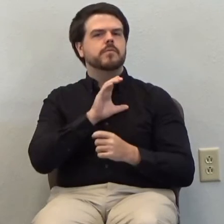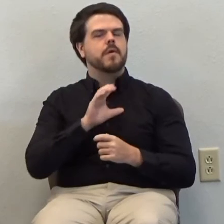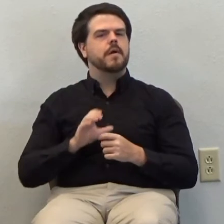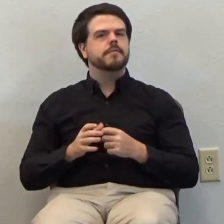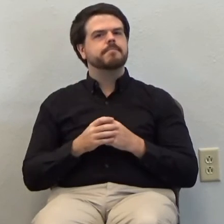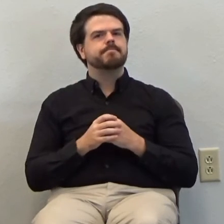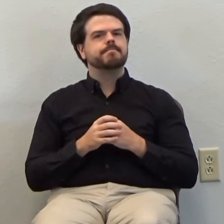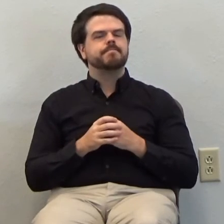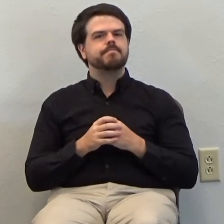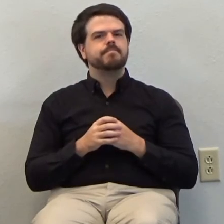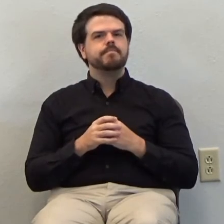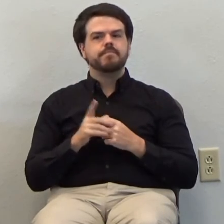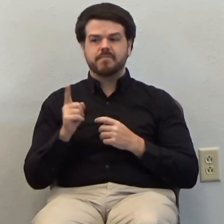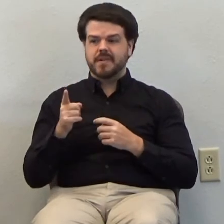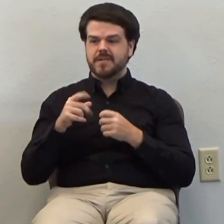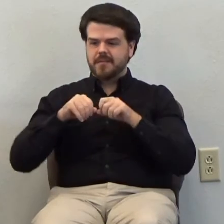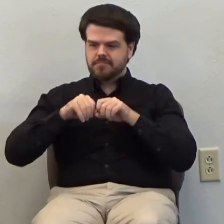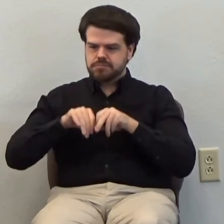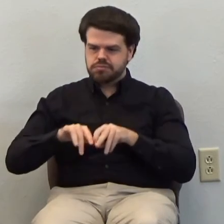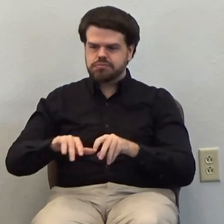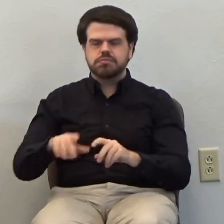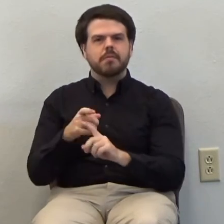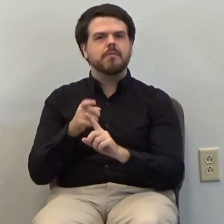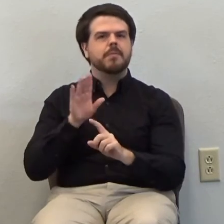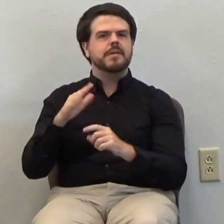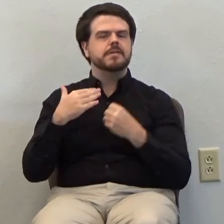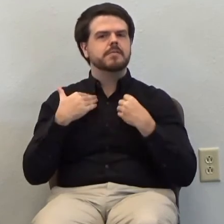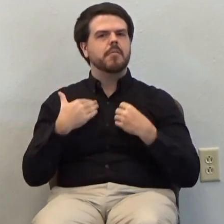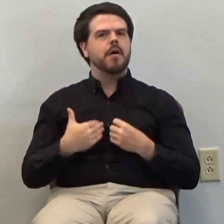the blood that poured from his body on the cross